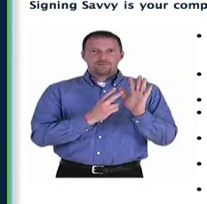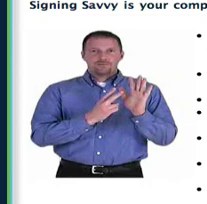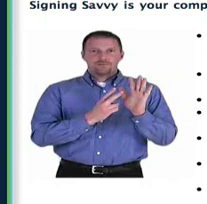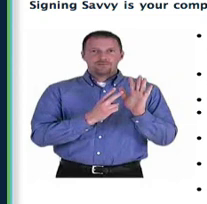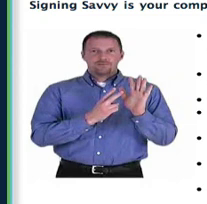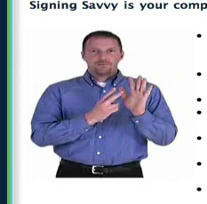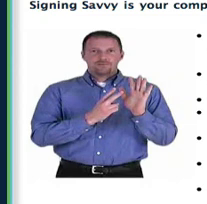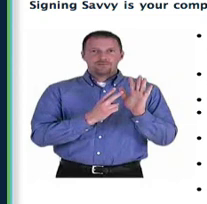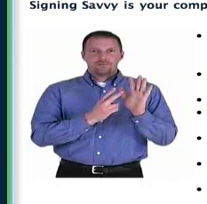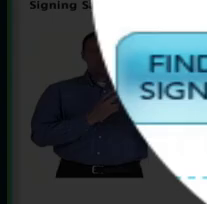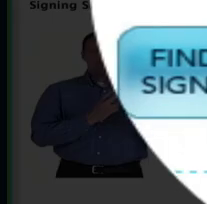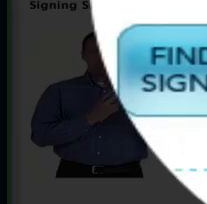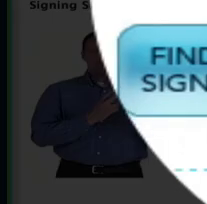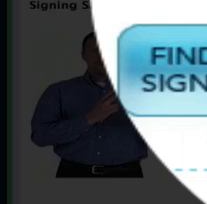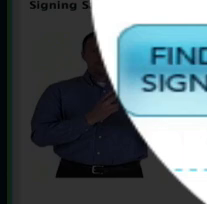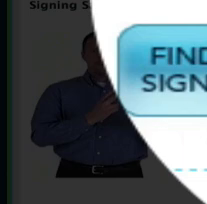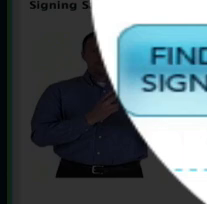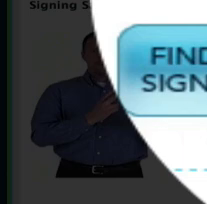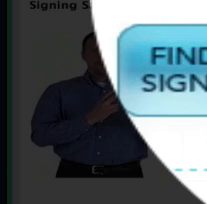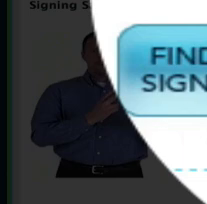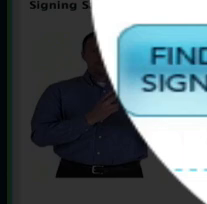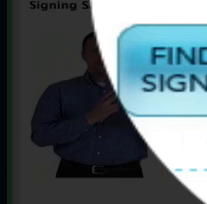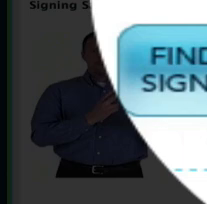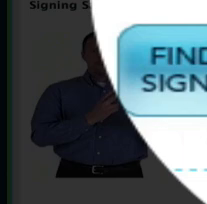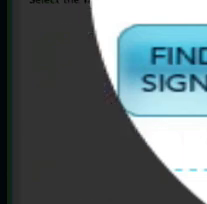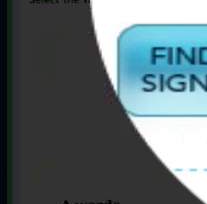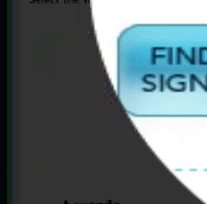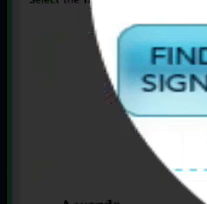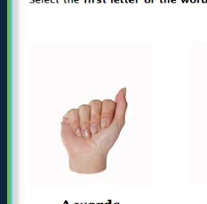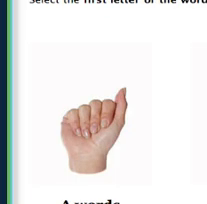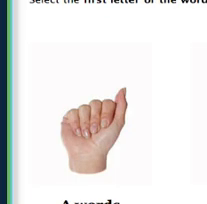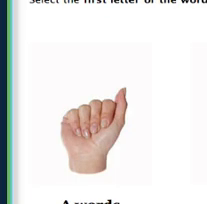over in the Browse signs, you can click on Browse by Letter.